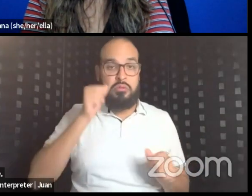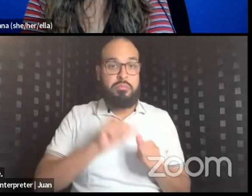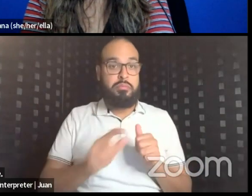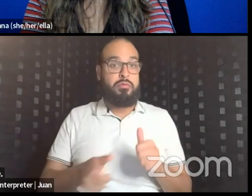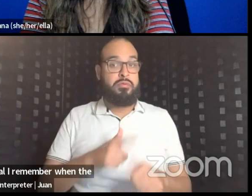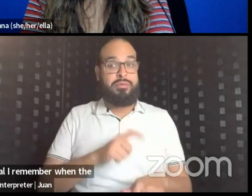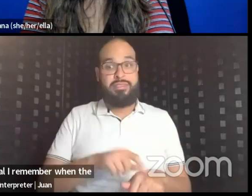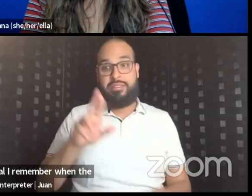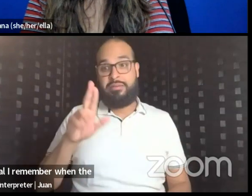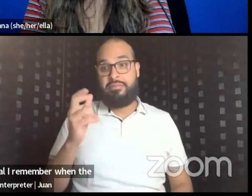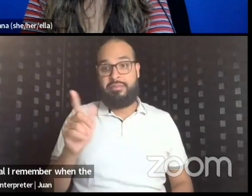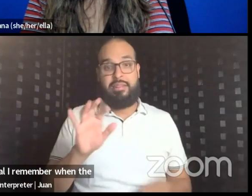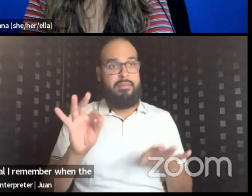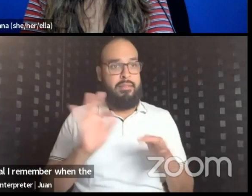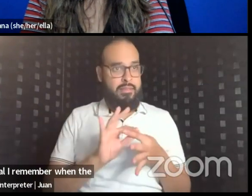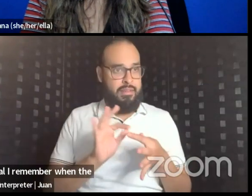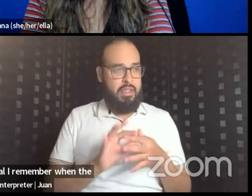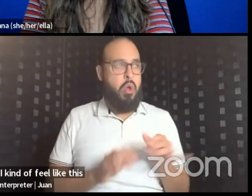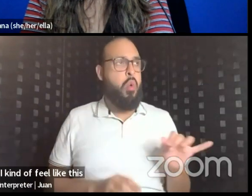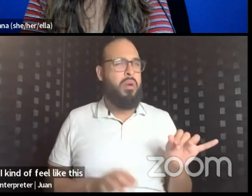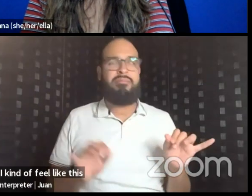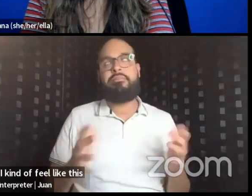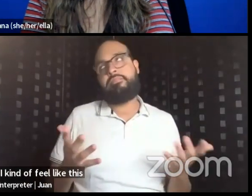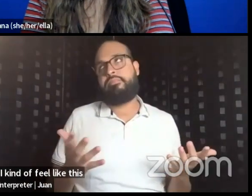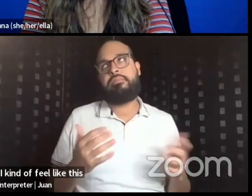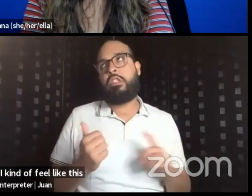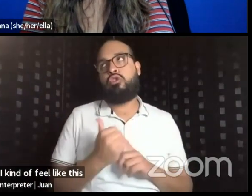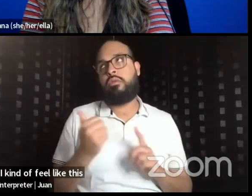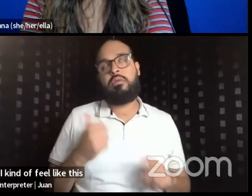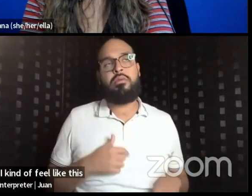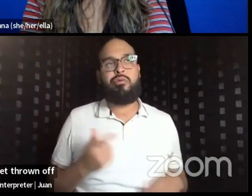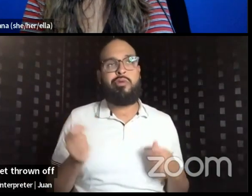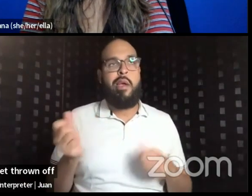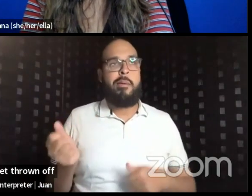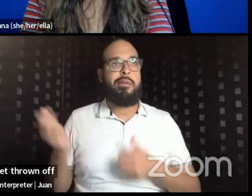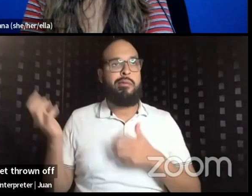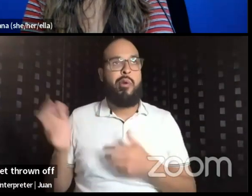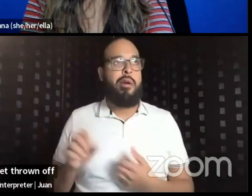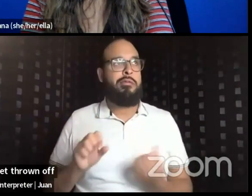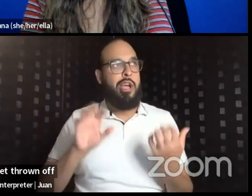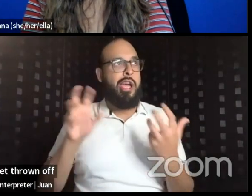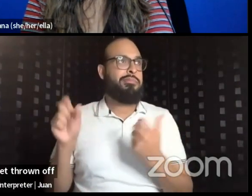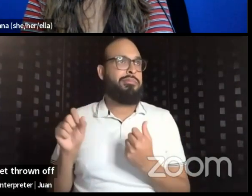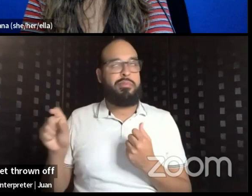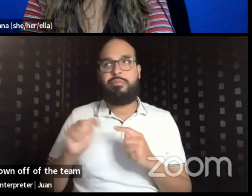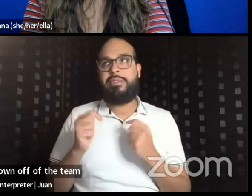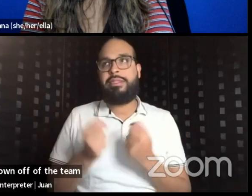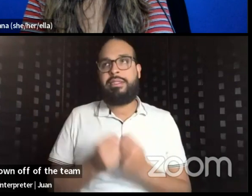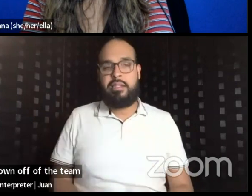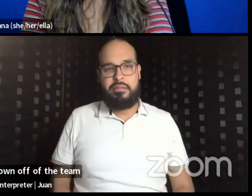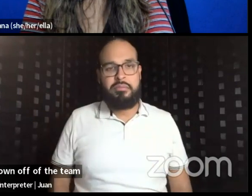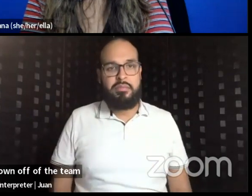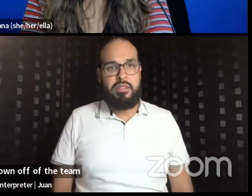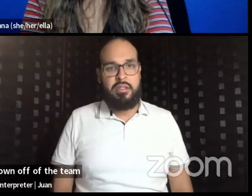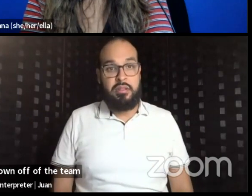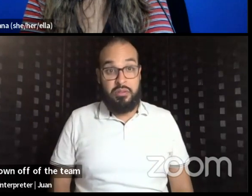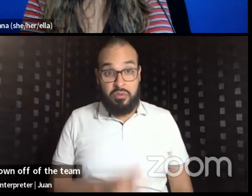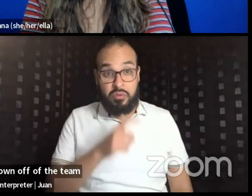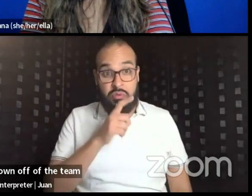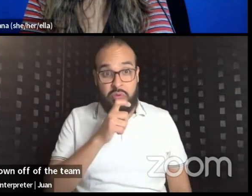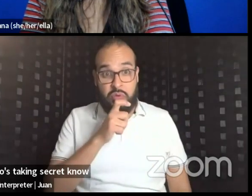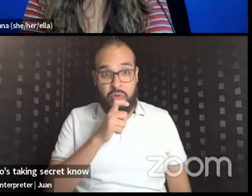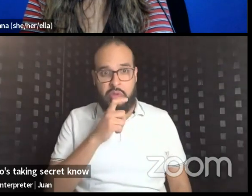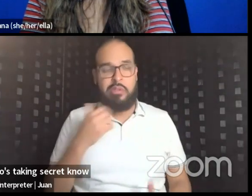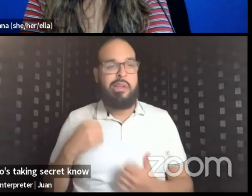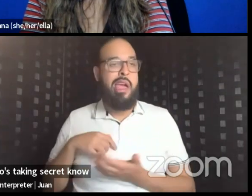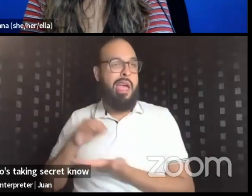that to me, I kind of felt like, well, this is a trick. I'm going to get thrown off of the team. Like who's, you know, like who's, who's taking secret